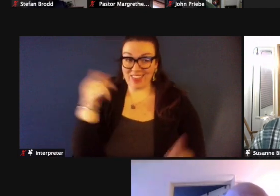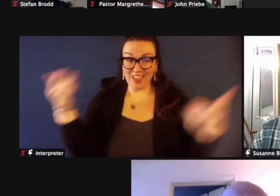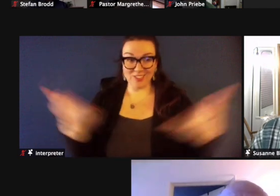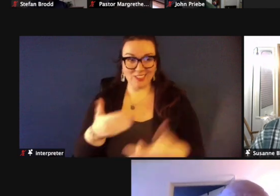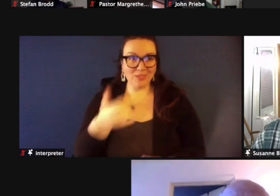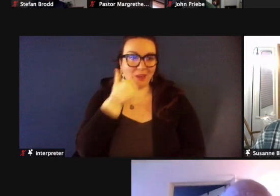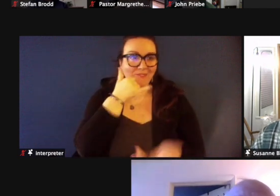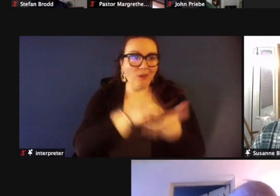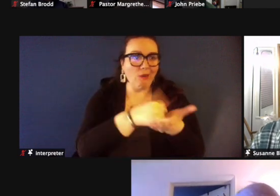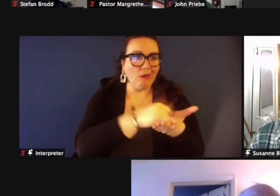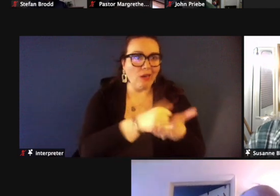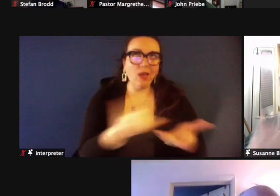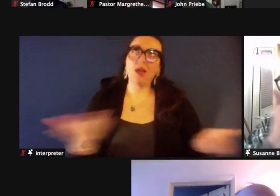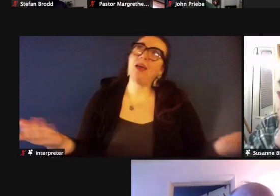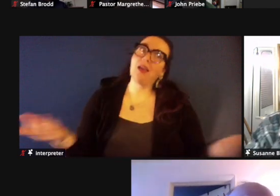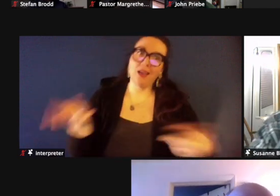that